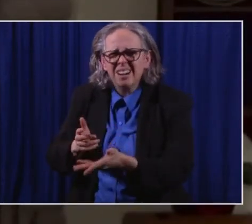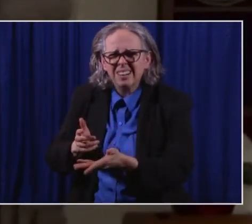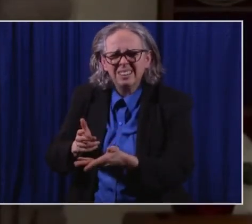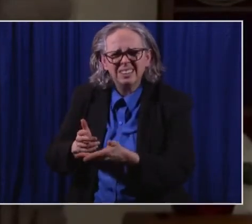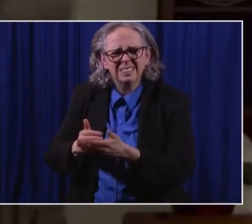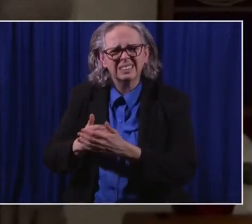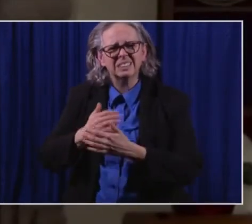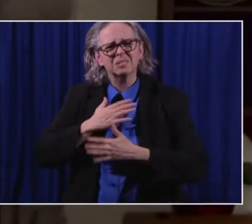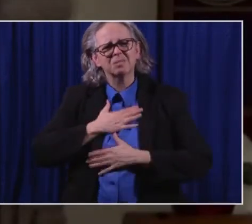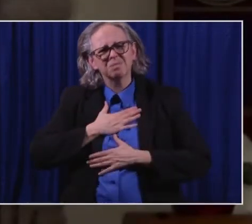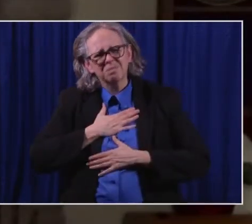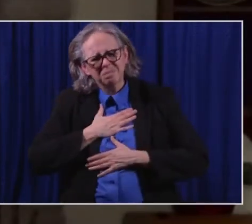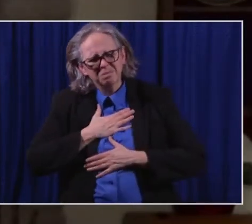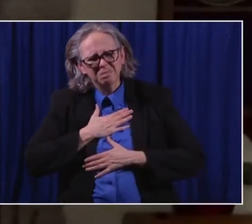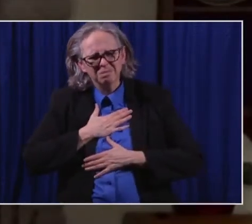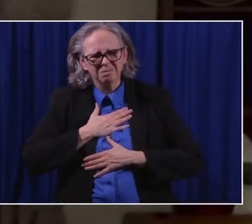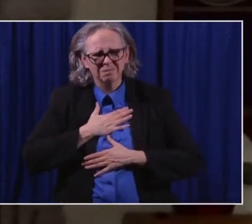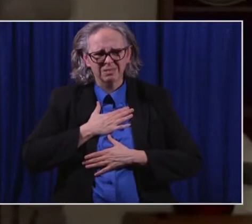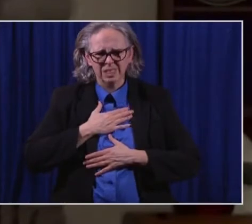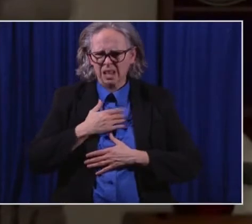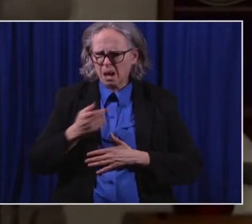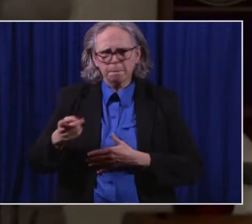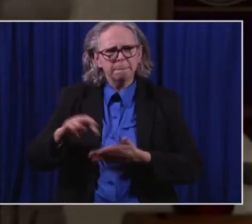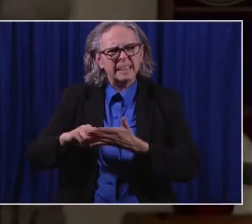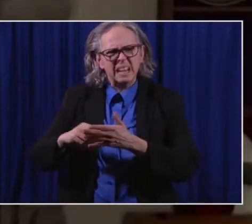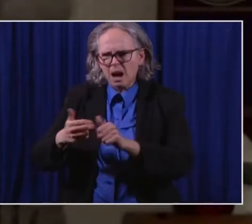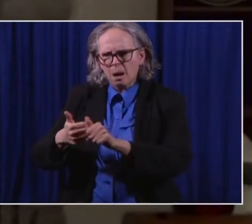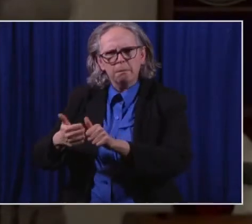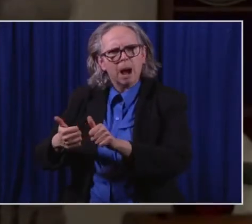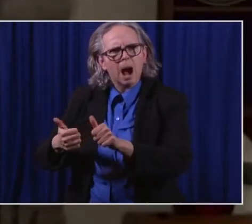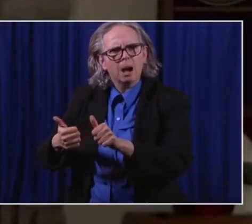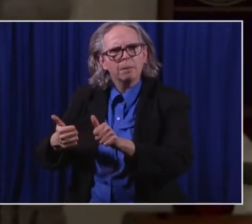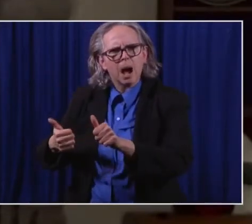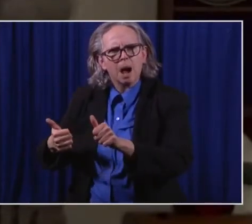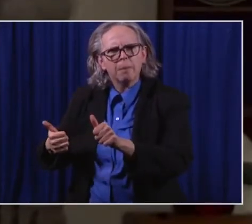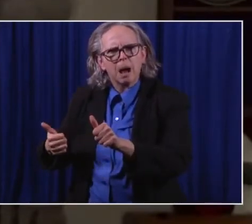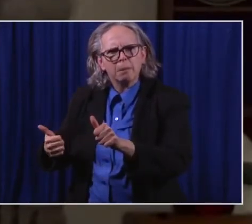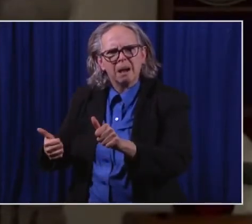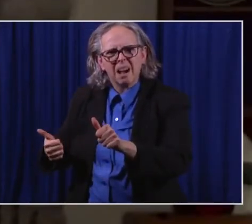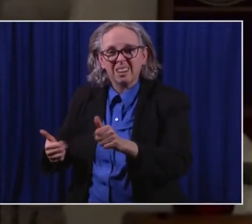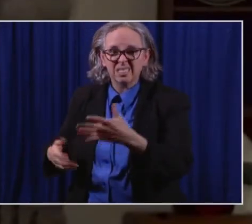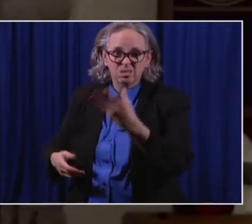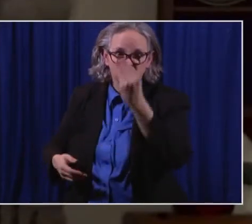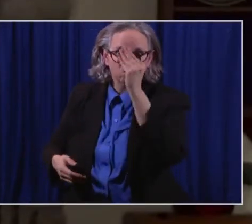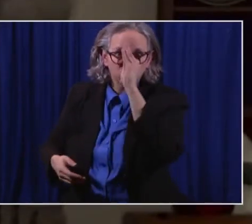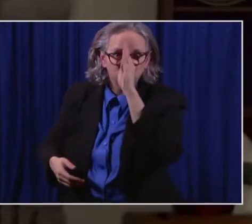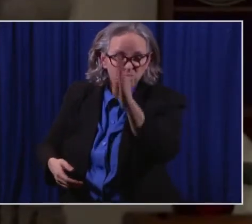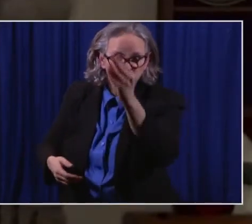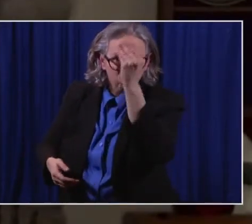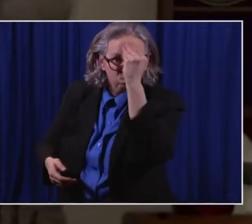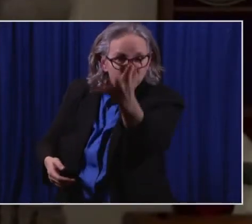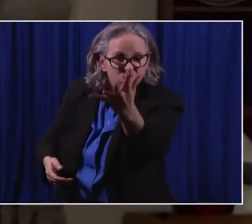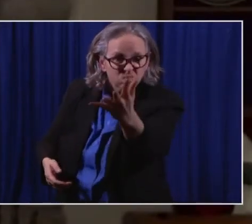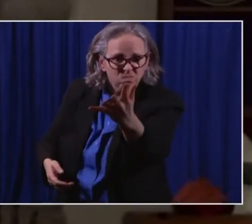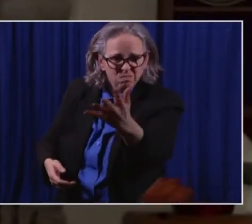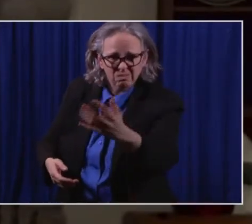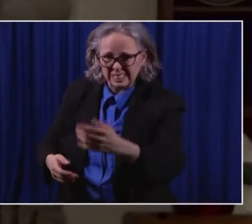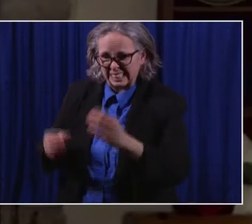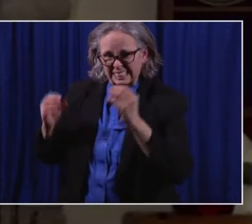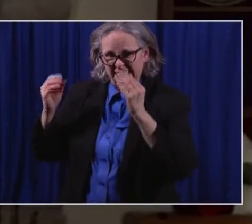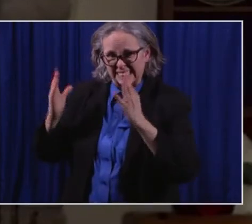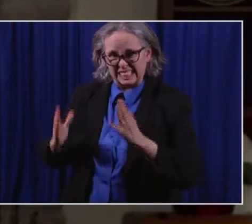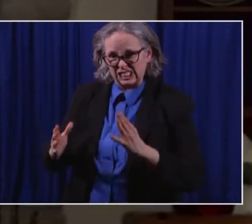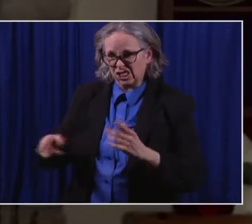gotten further behind and quite candidly, according to the educators that I talked to, some of the children who